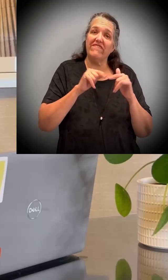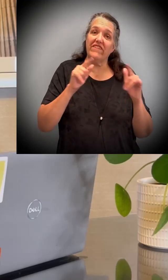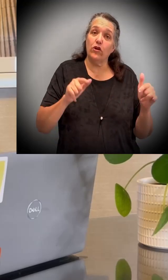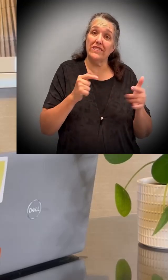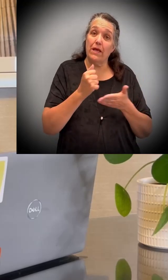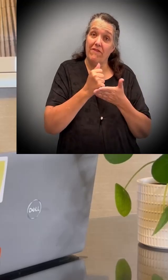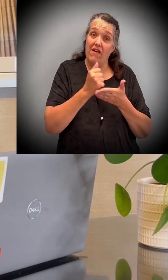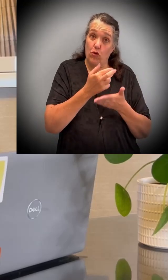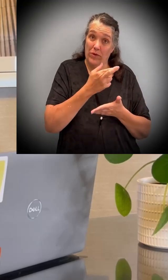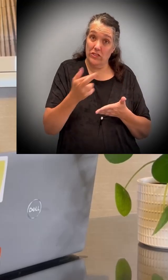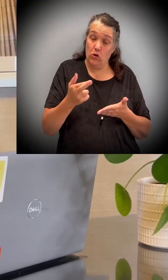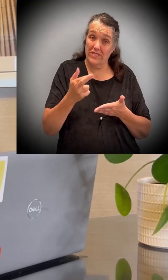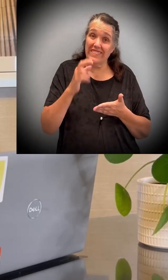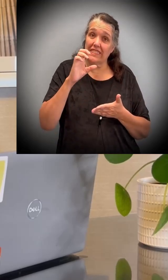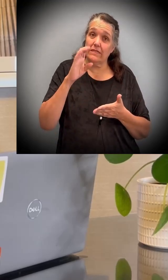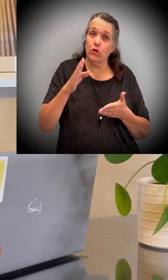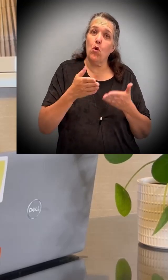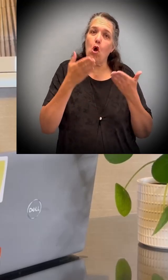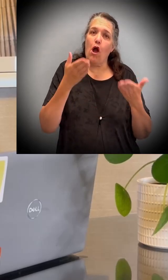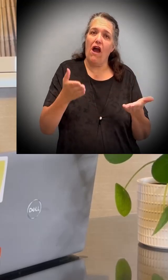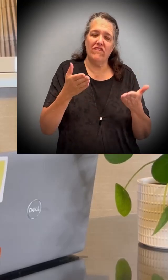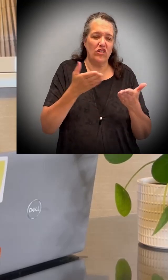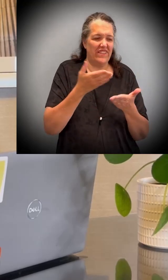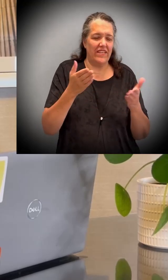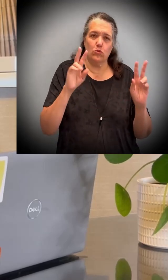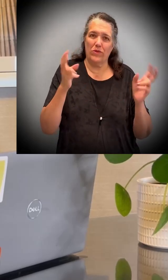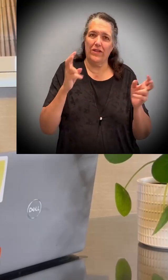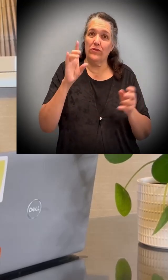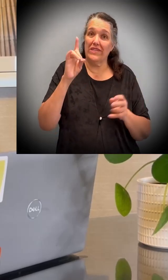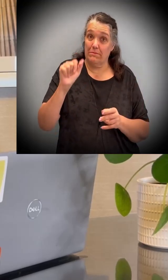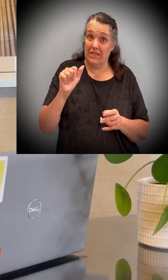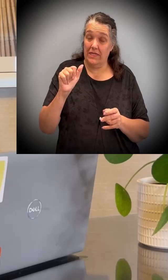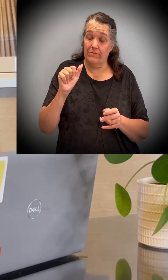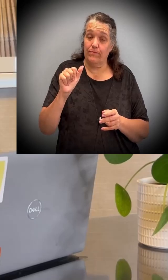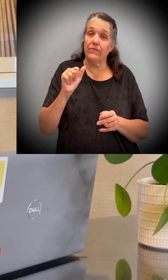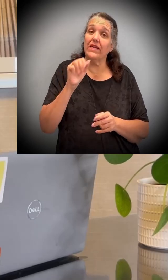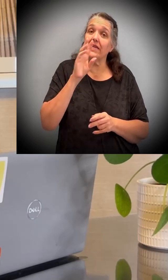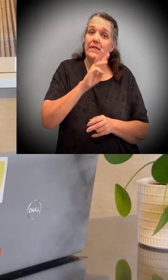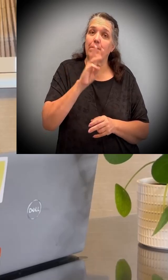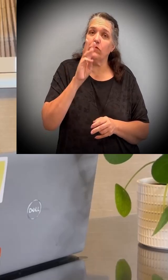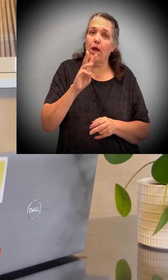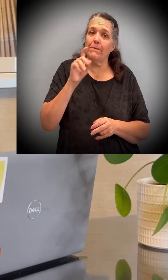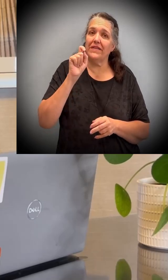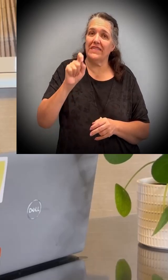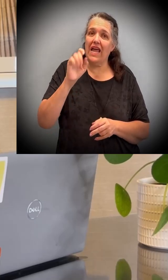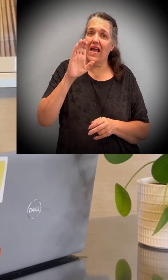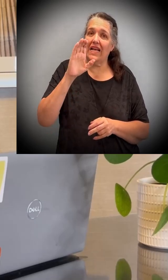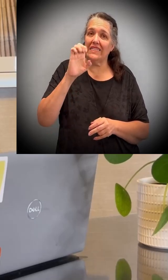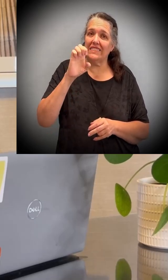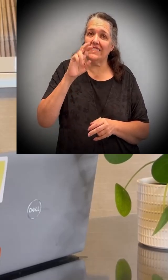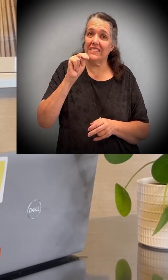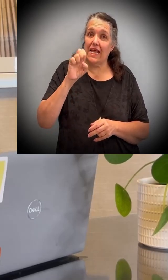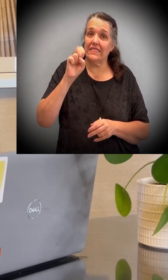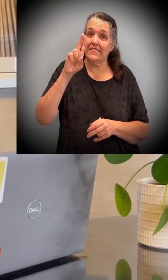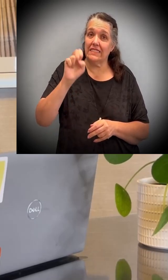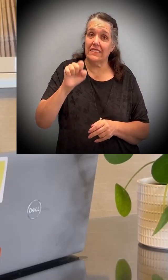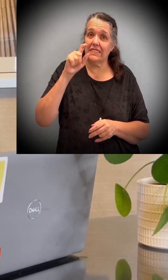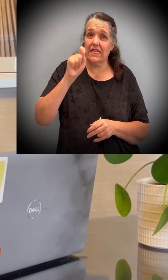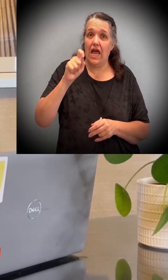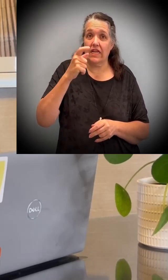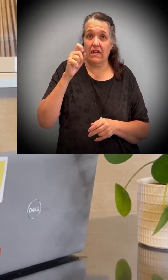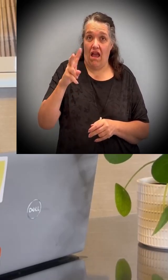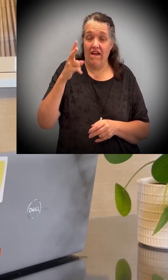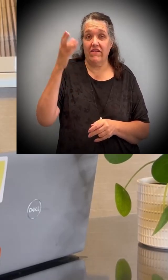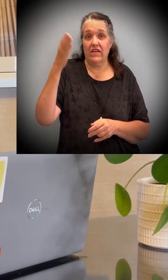To check out a variety of helpful resources the Census Bureau offers on the topic of disability, check out www.census